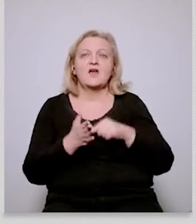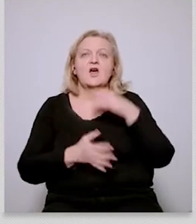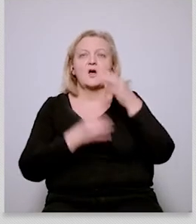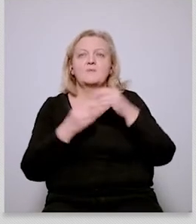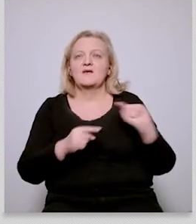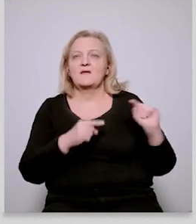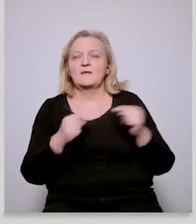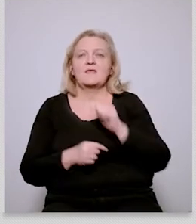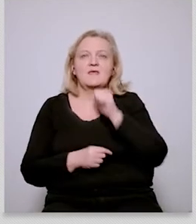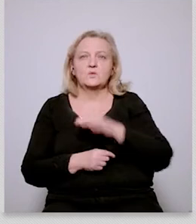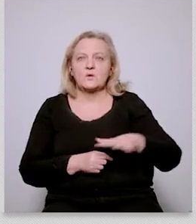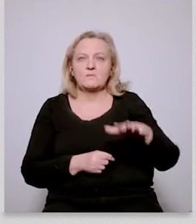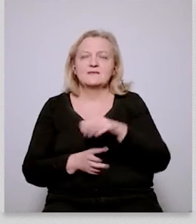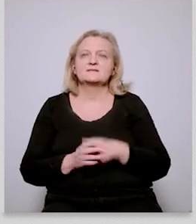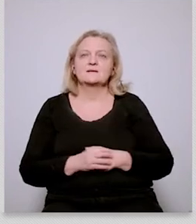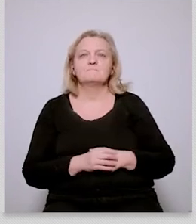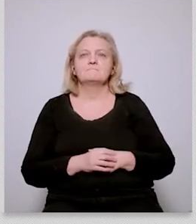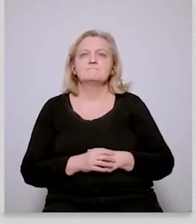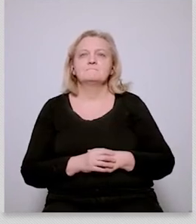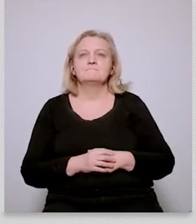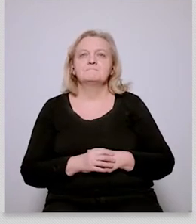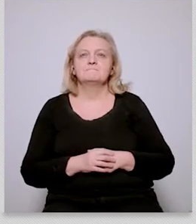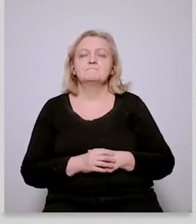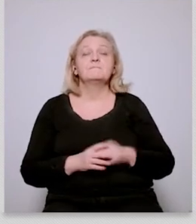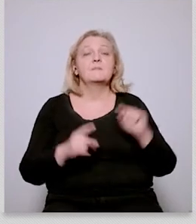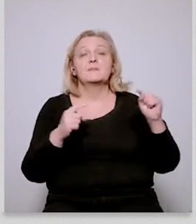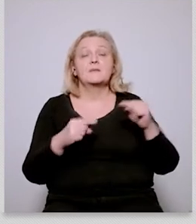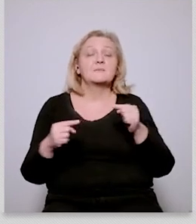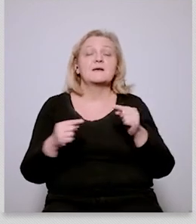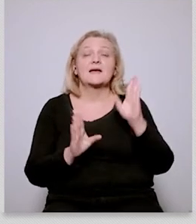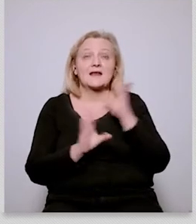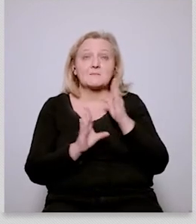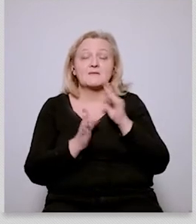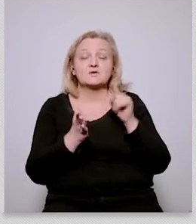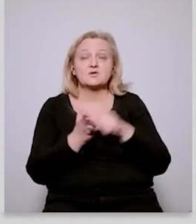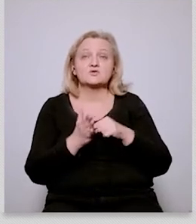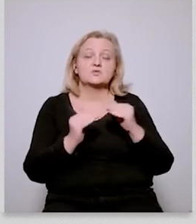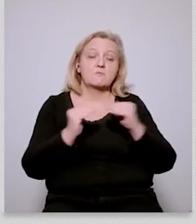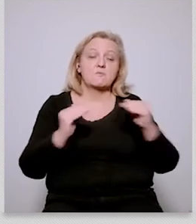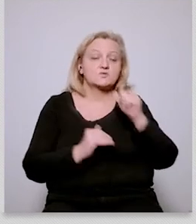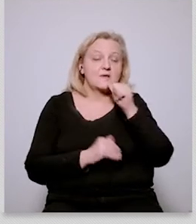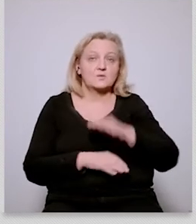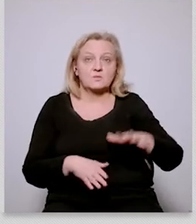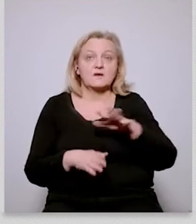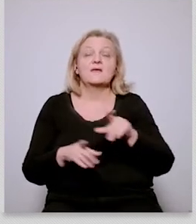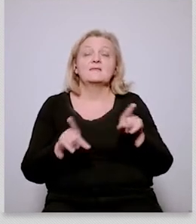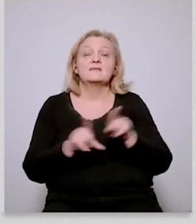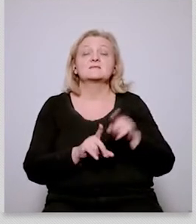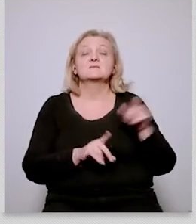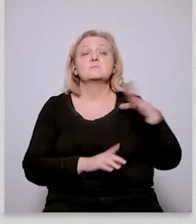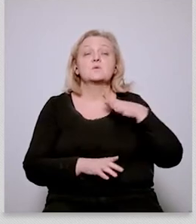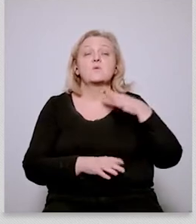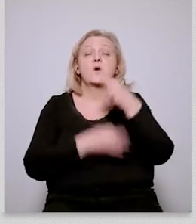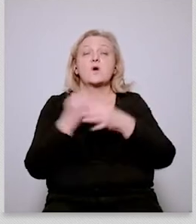as a a feature of the of the future political conflicts in in europe